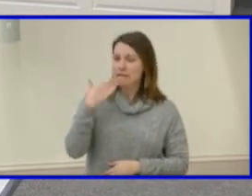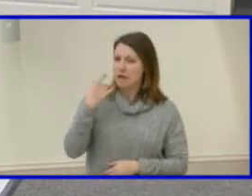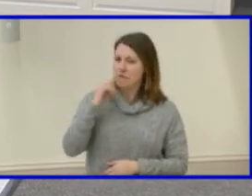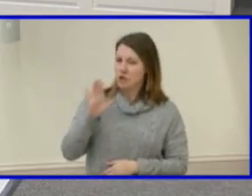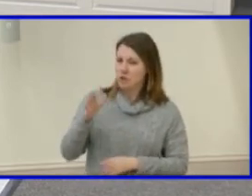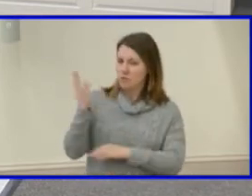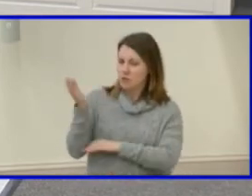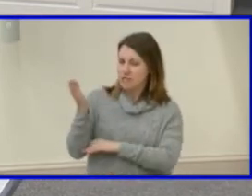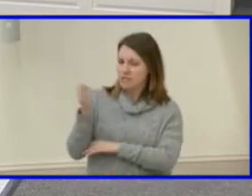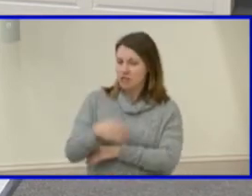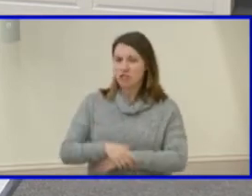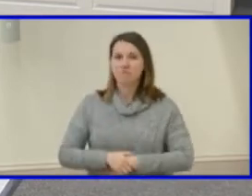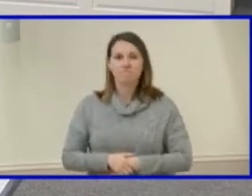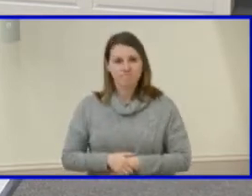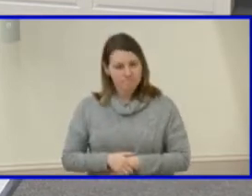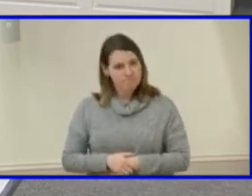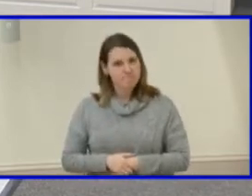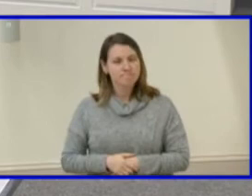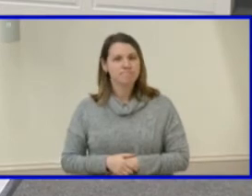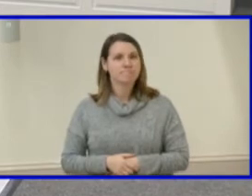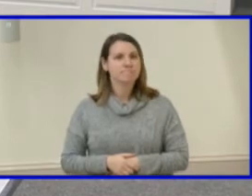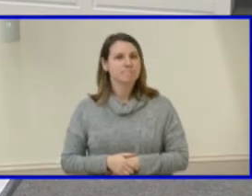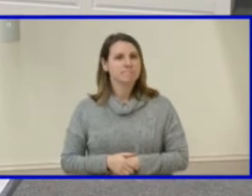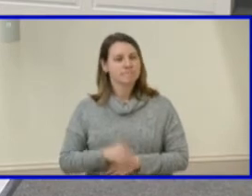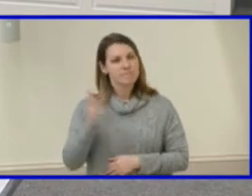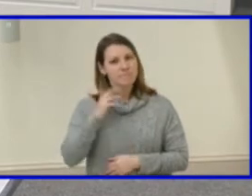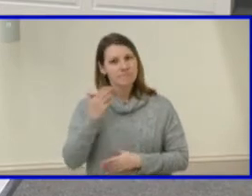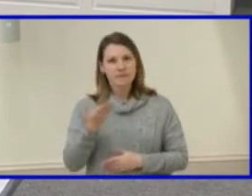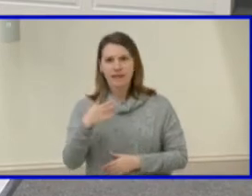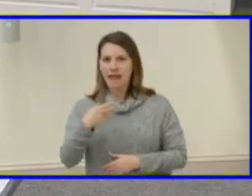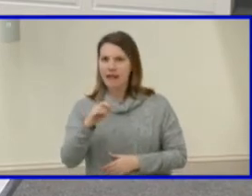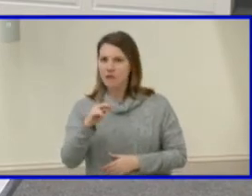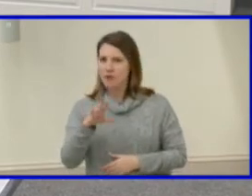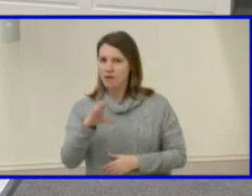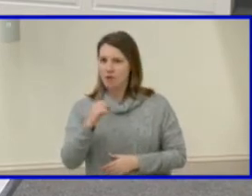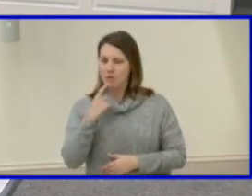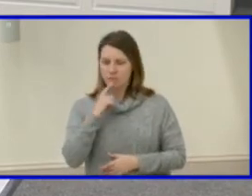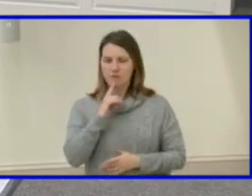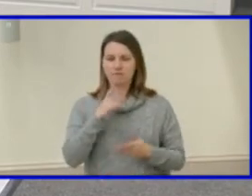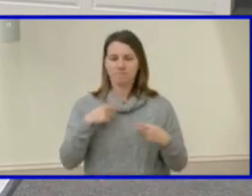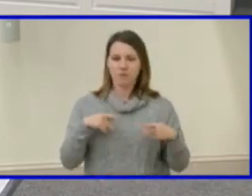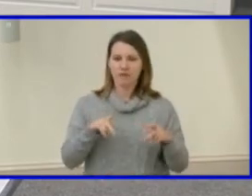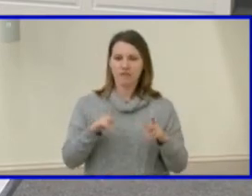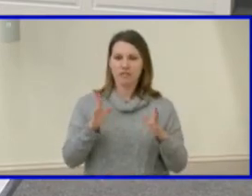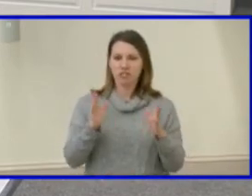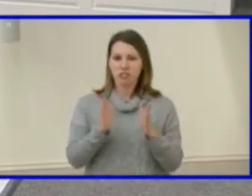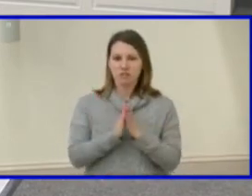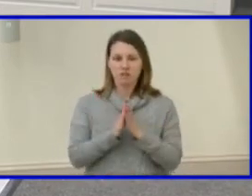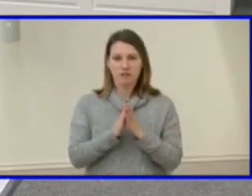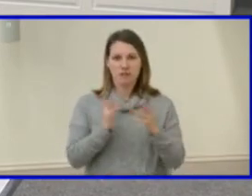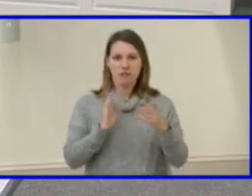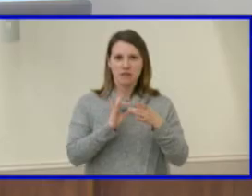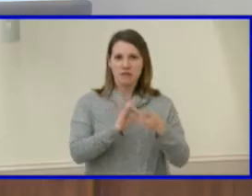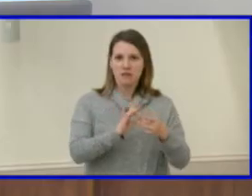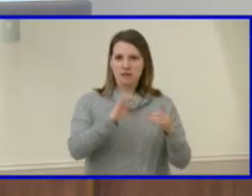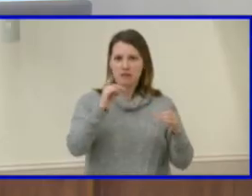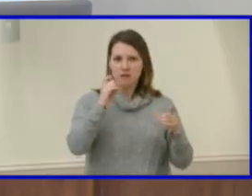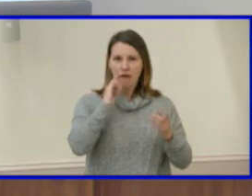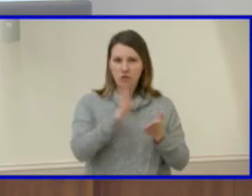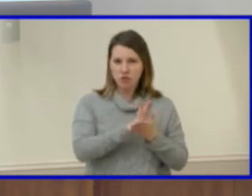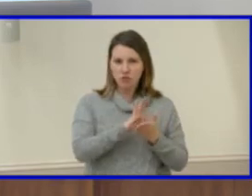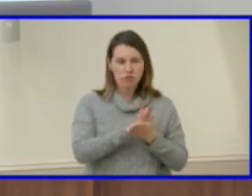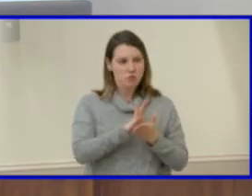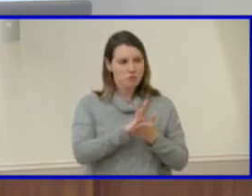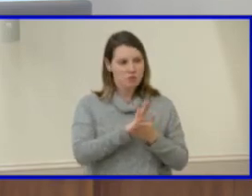We have the privilege in Henrico of having the Chairwoman of the Governor's School Board as our School Board Ms.